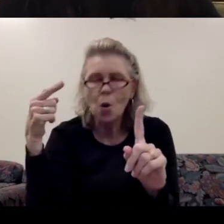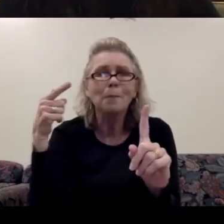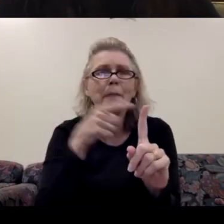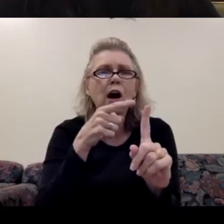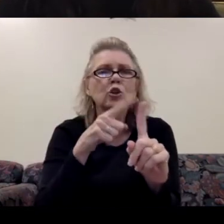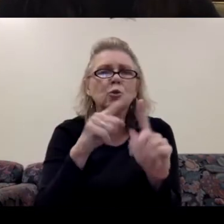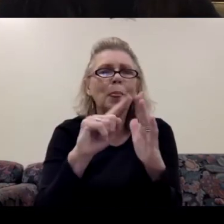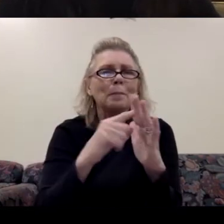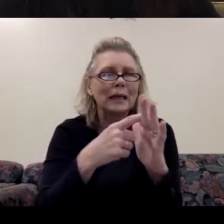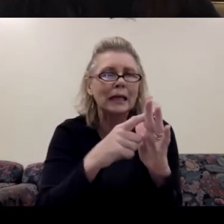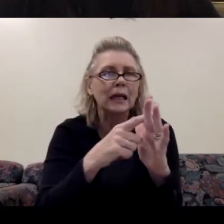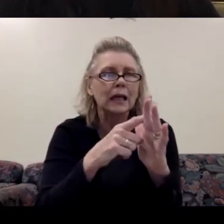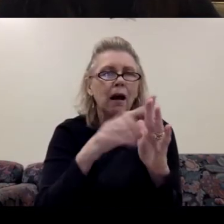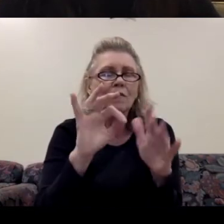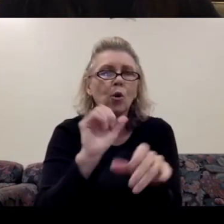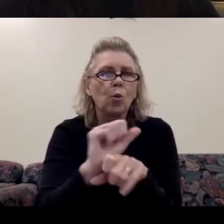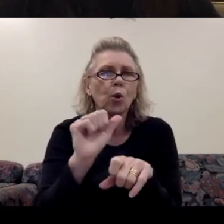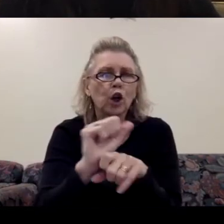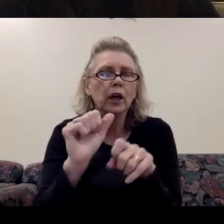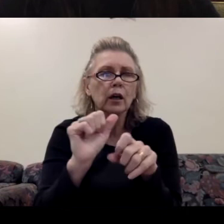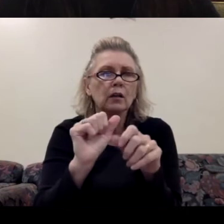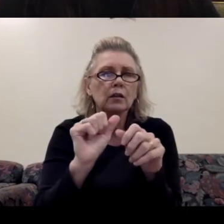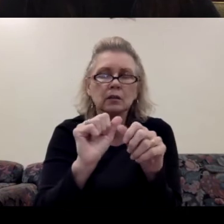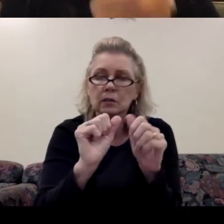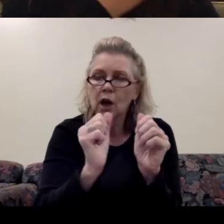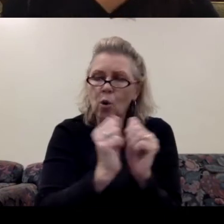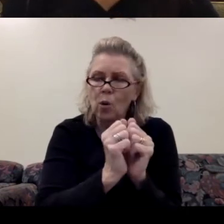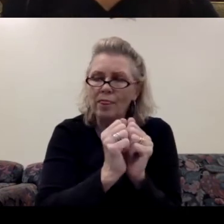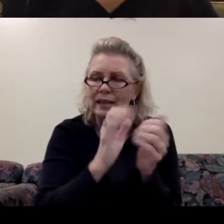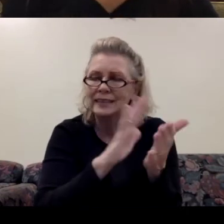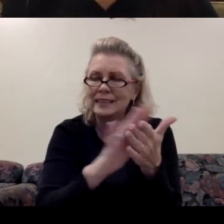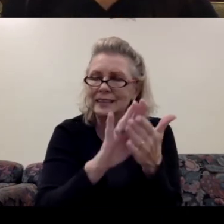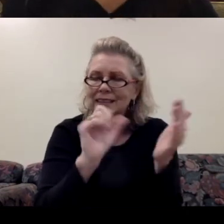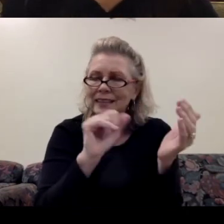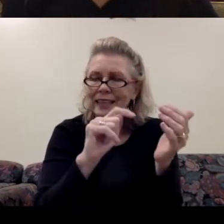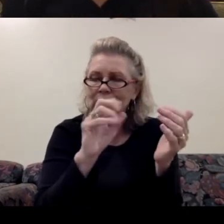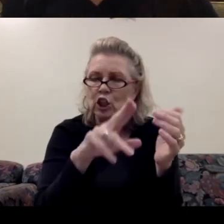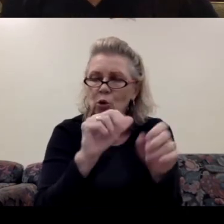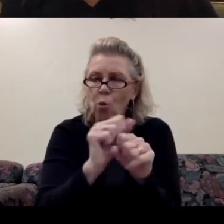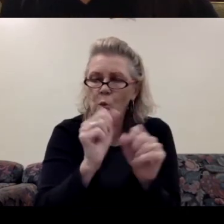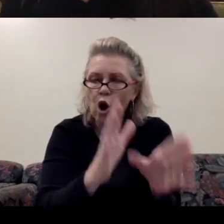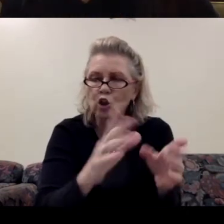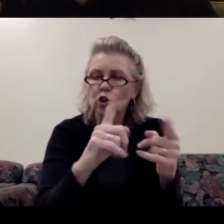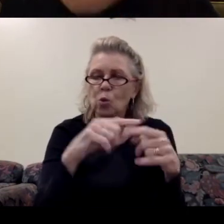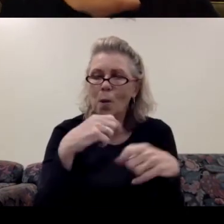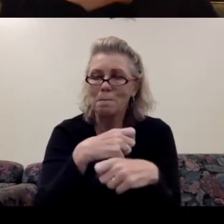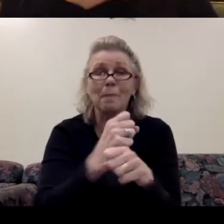of working with, um, uh, sanitation workers to make an artwork.